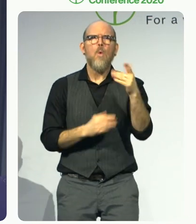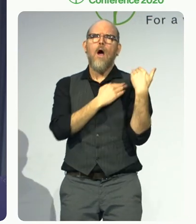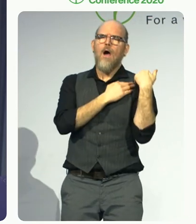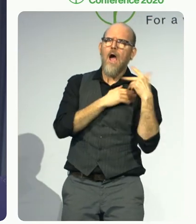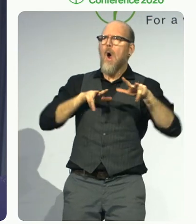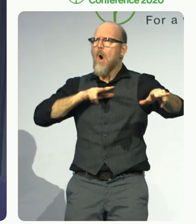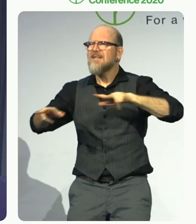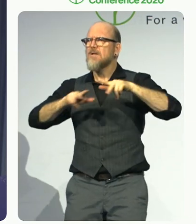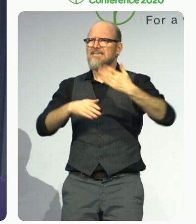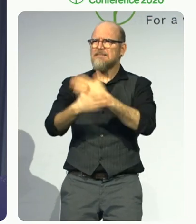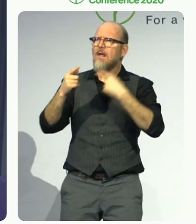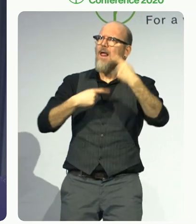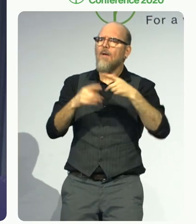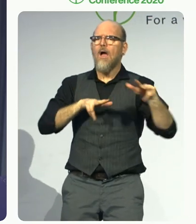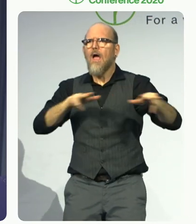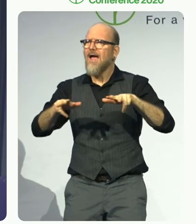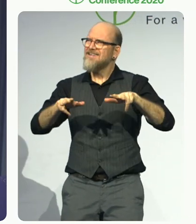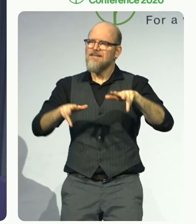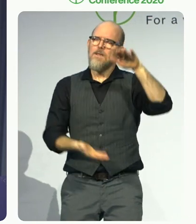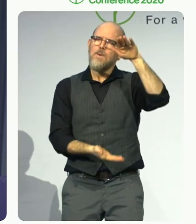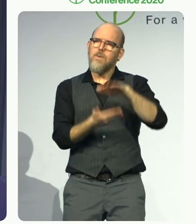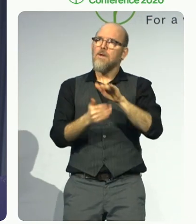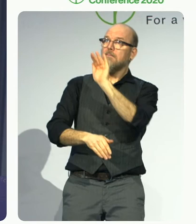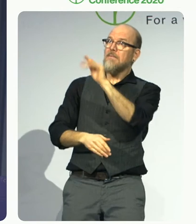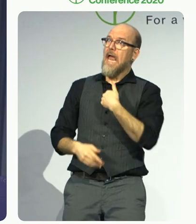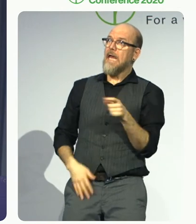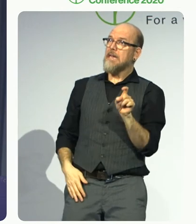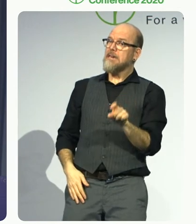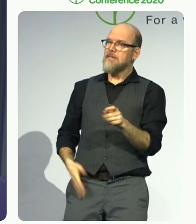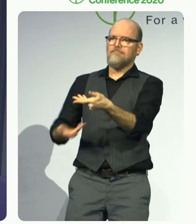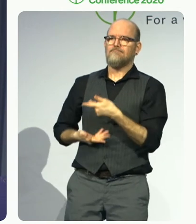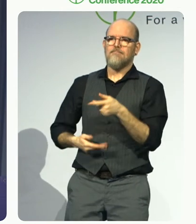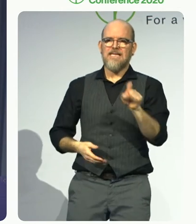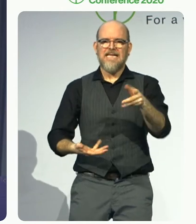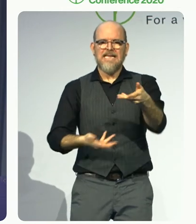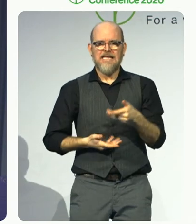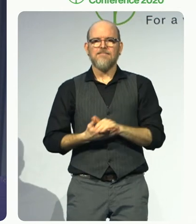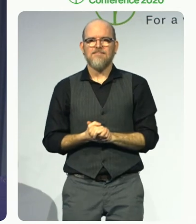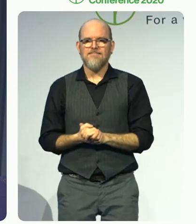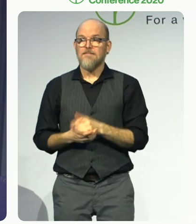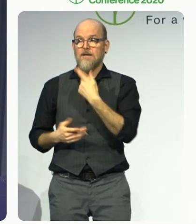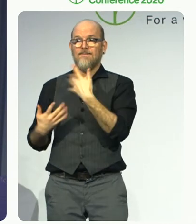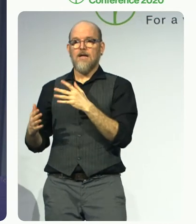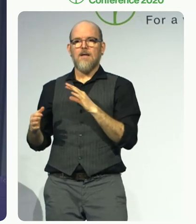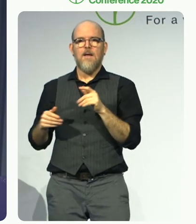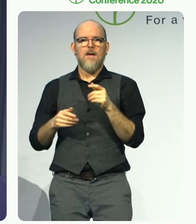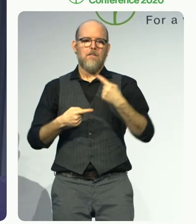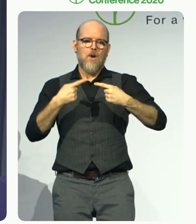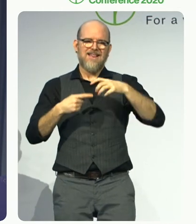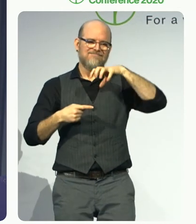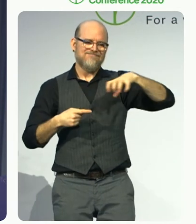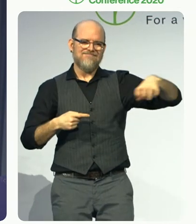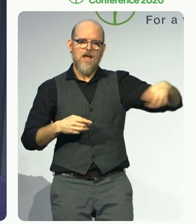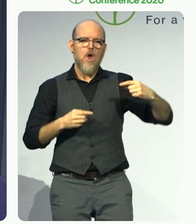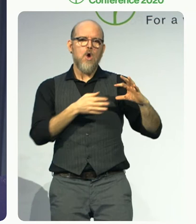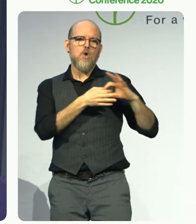coalition agreement, the current Austrian government has placed special emphasis on ensuring participation in education